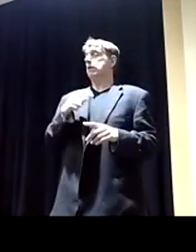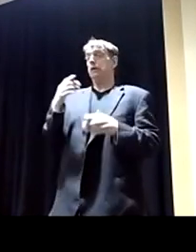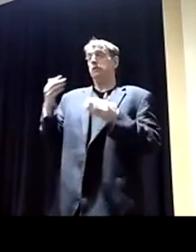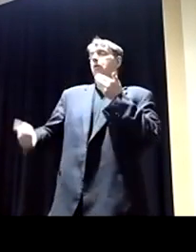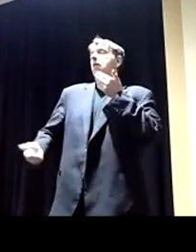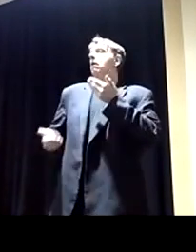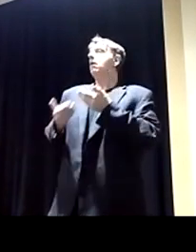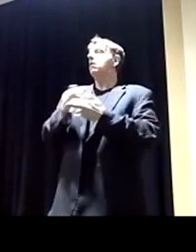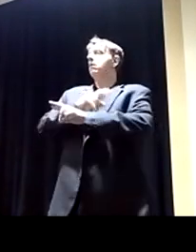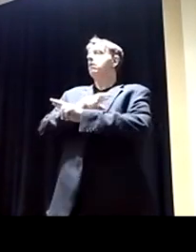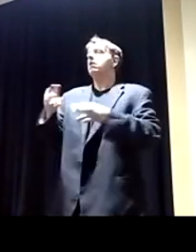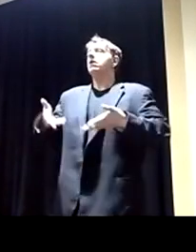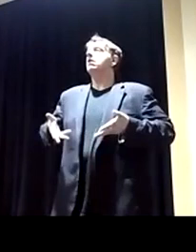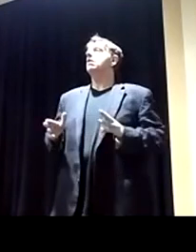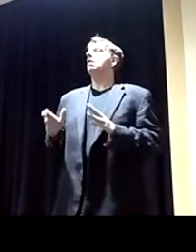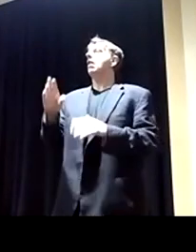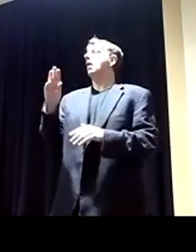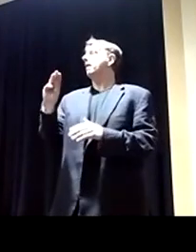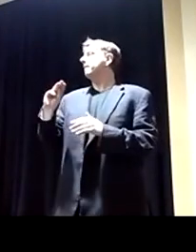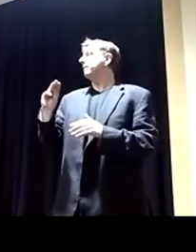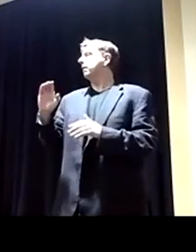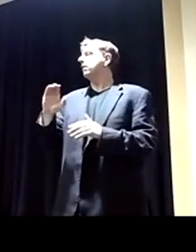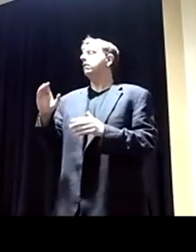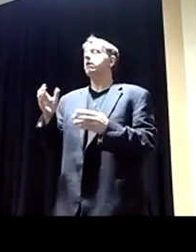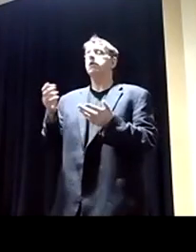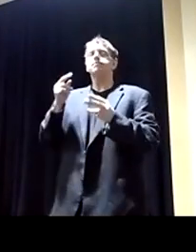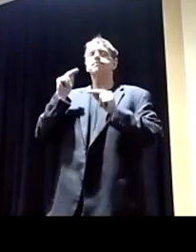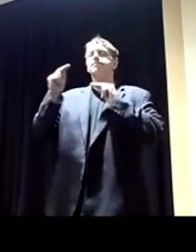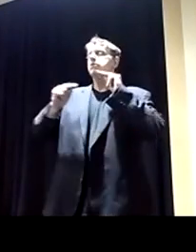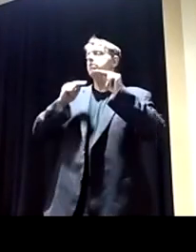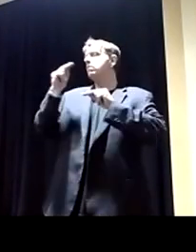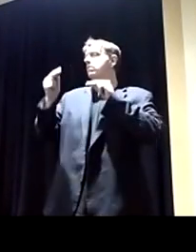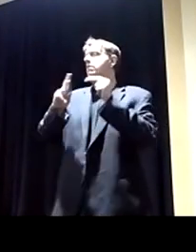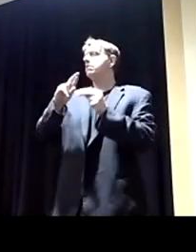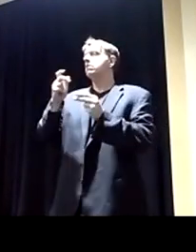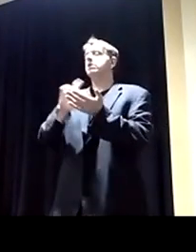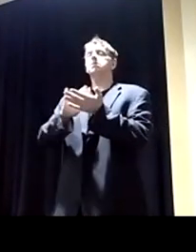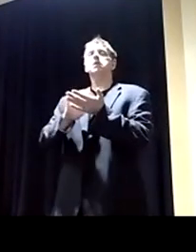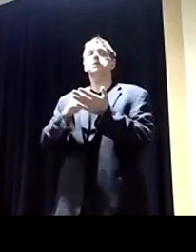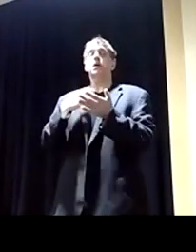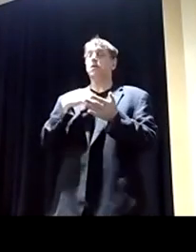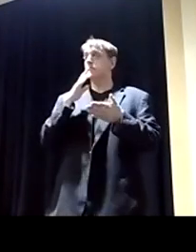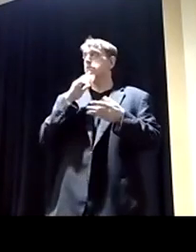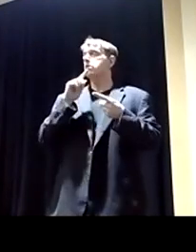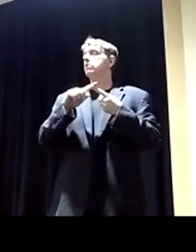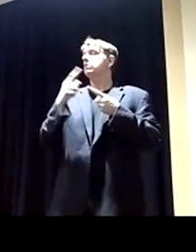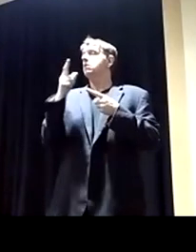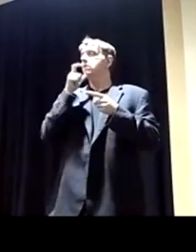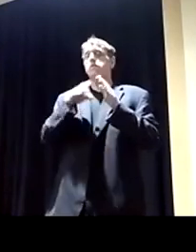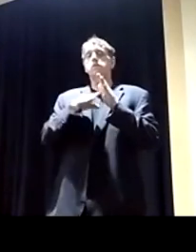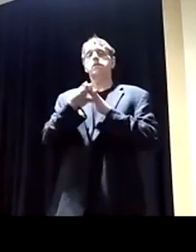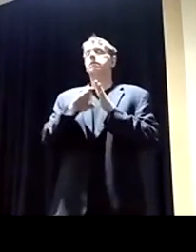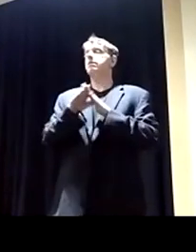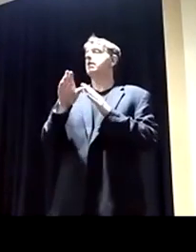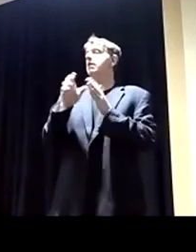to negotiate the price of prescription drugs. I was talking to someone who developed a cancer therapy earlier, and he told